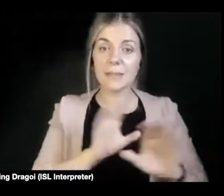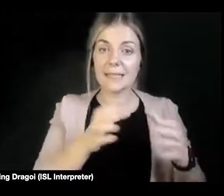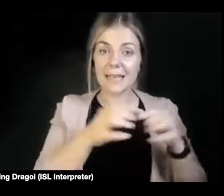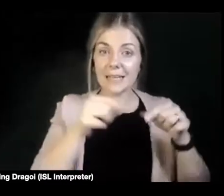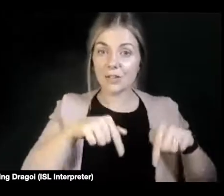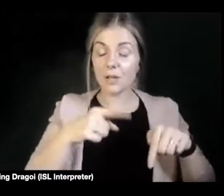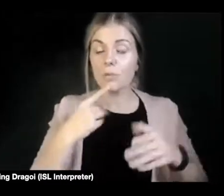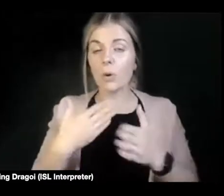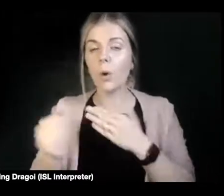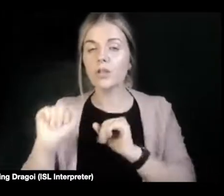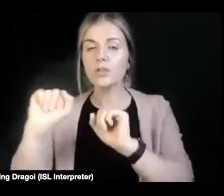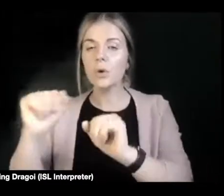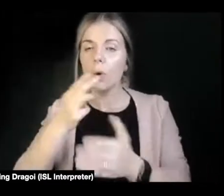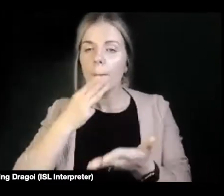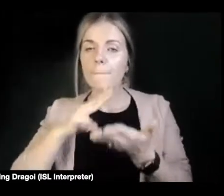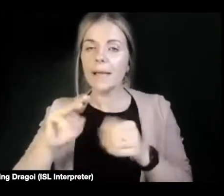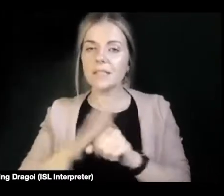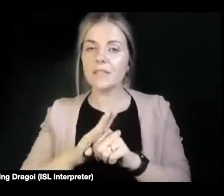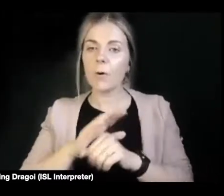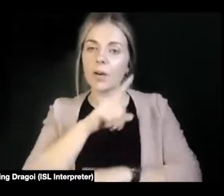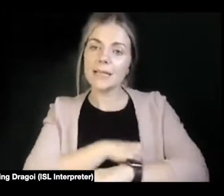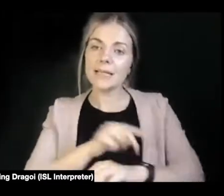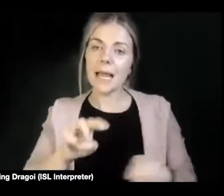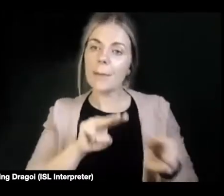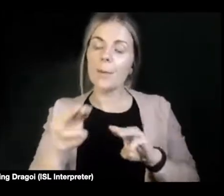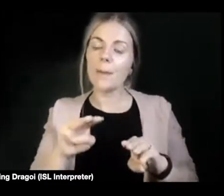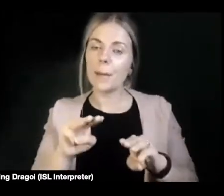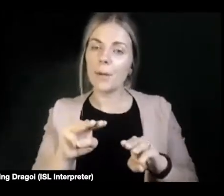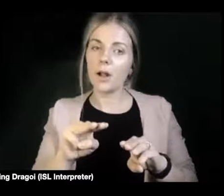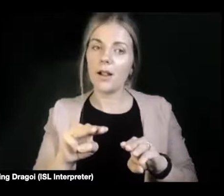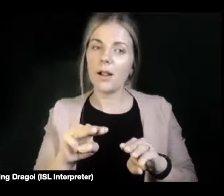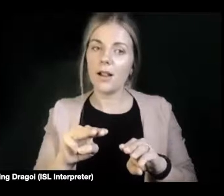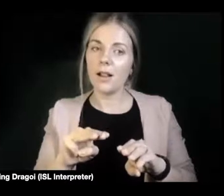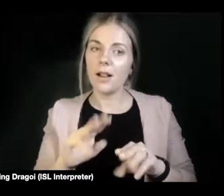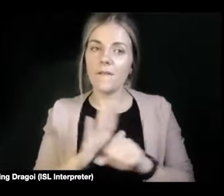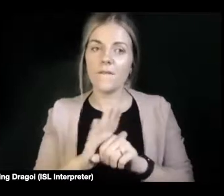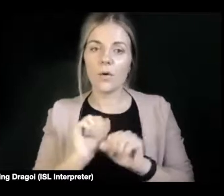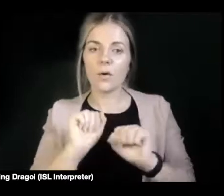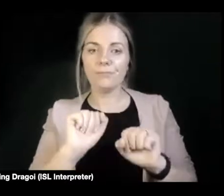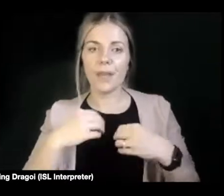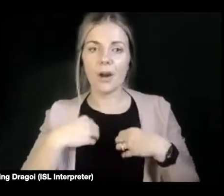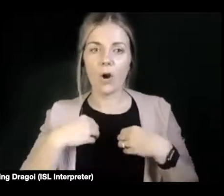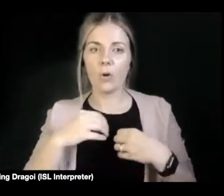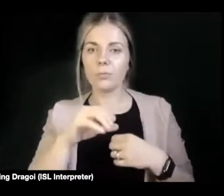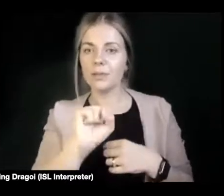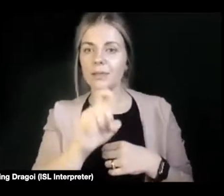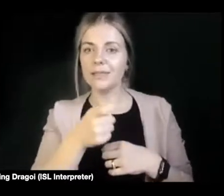message to disabled people in terms of sex positivity?